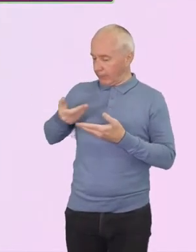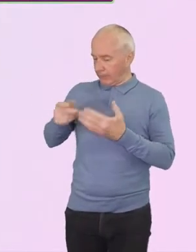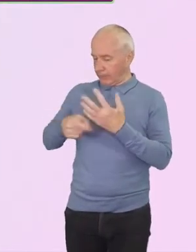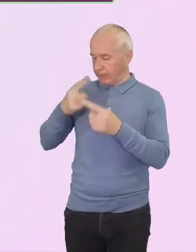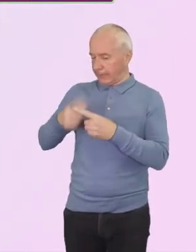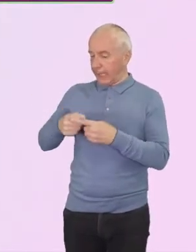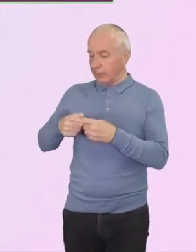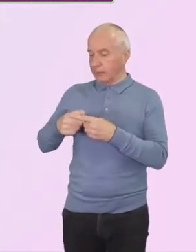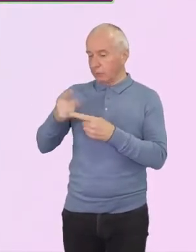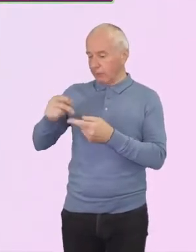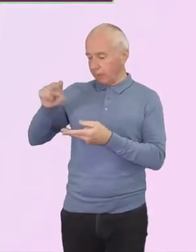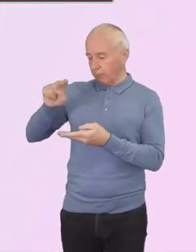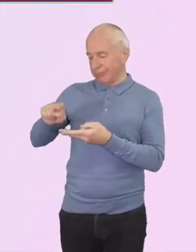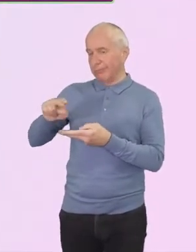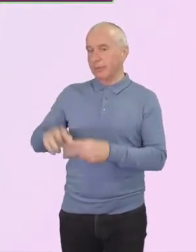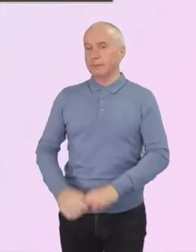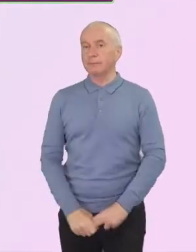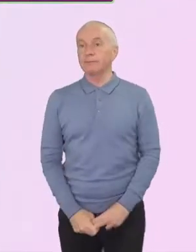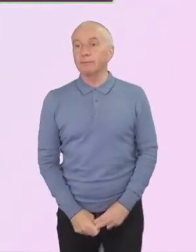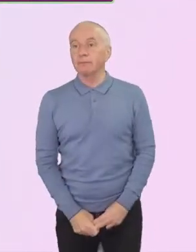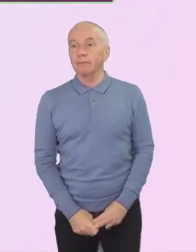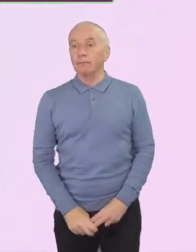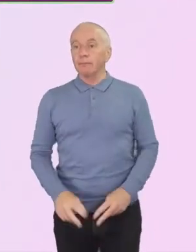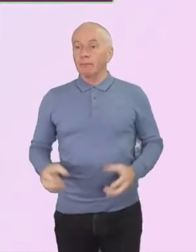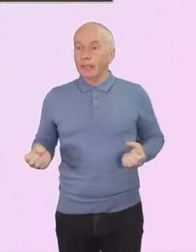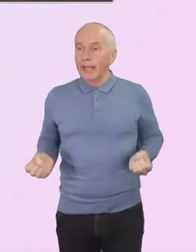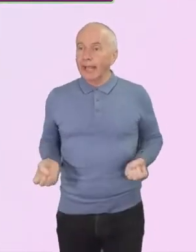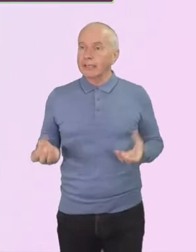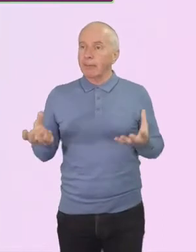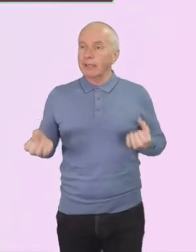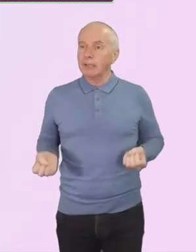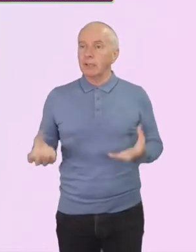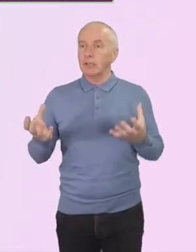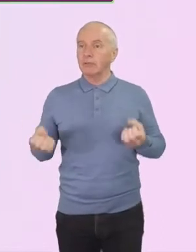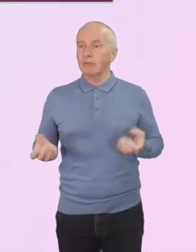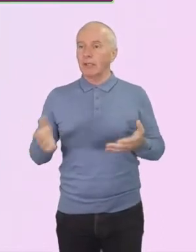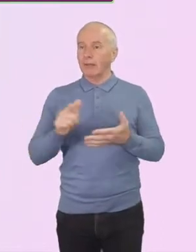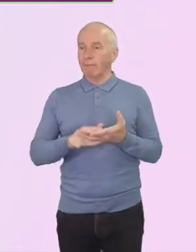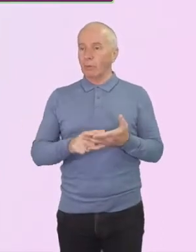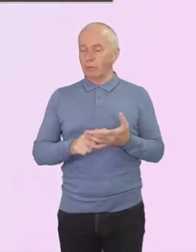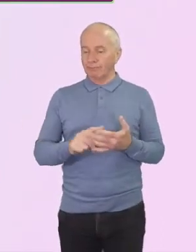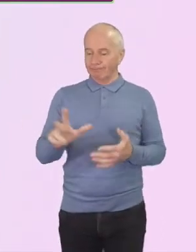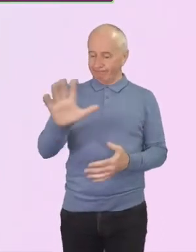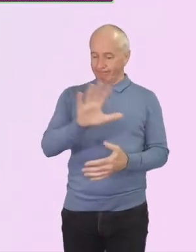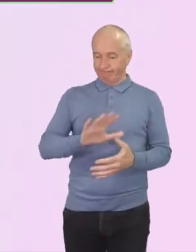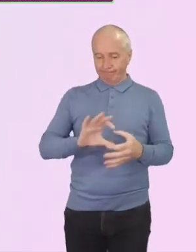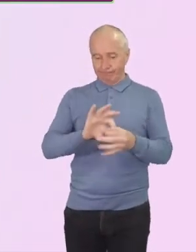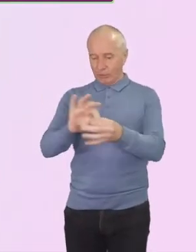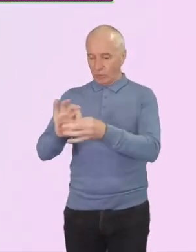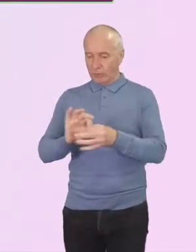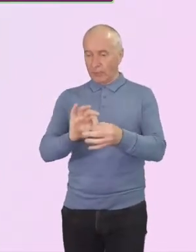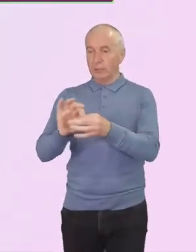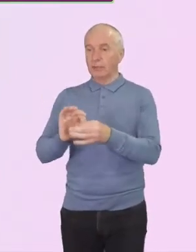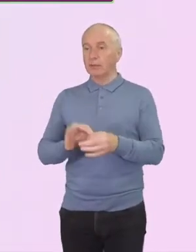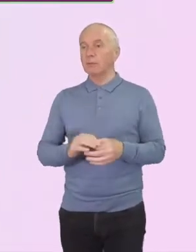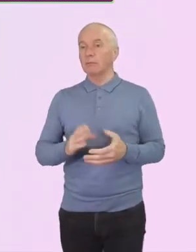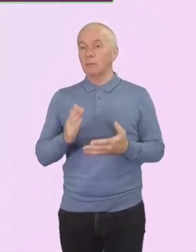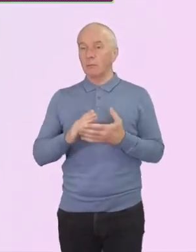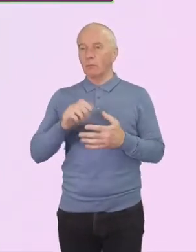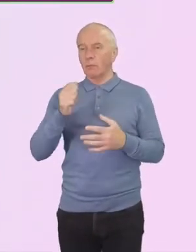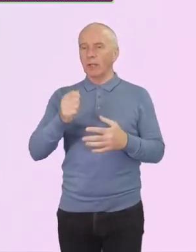Most of the expenditure is in the allocations to associations. These move in line with income.